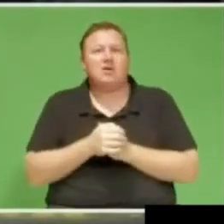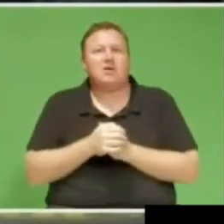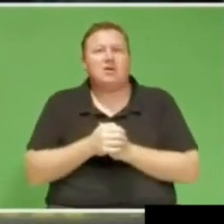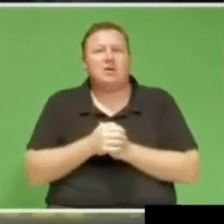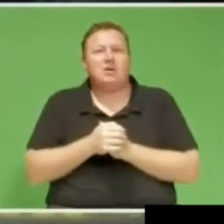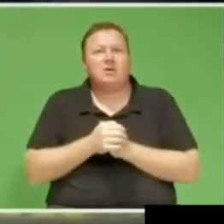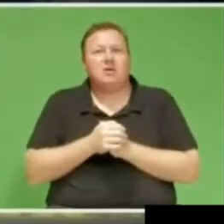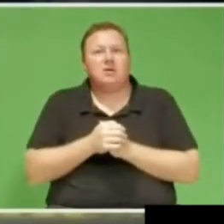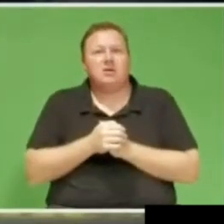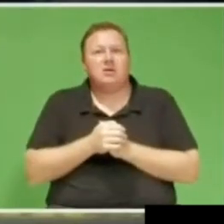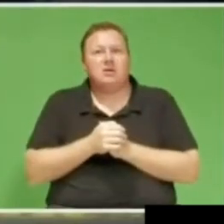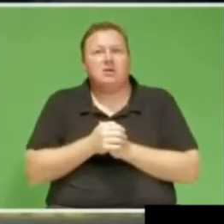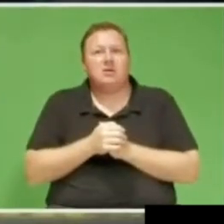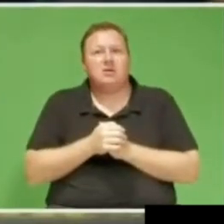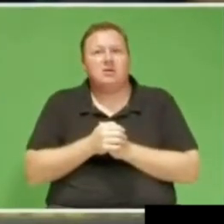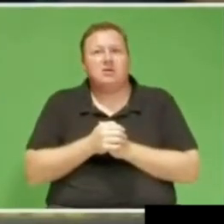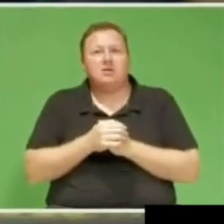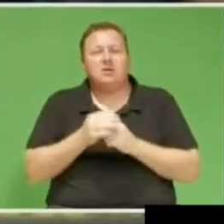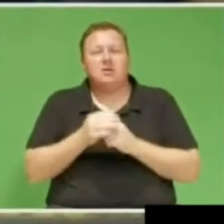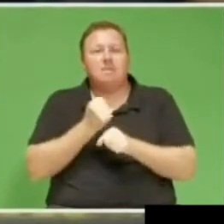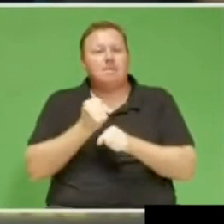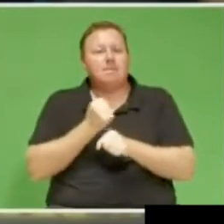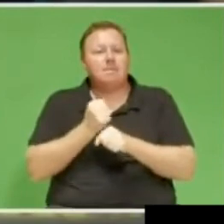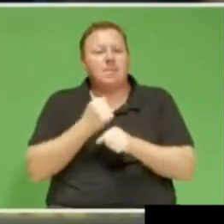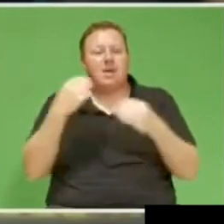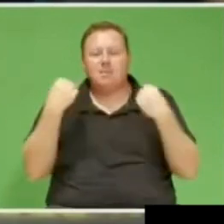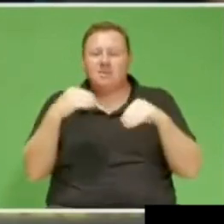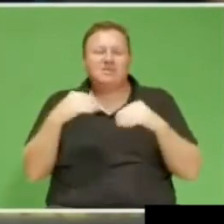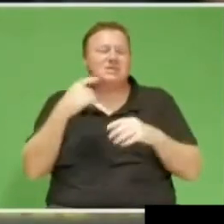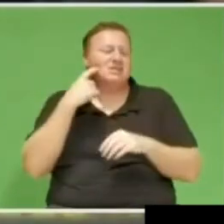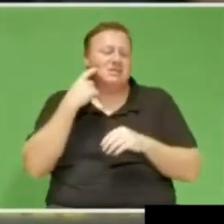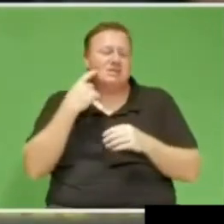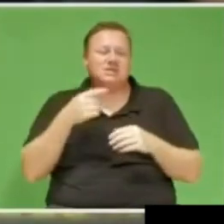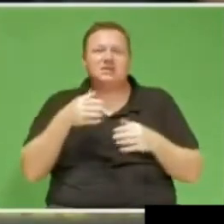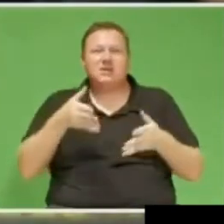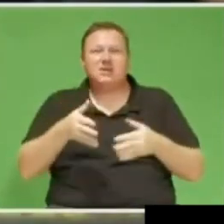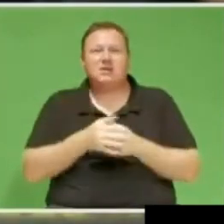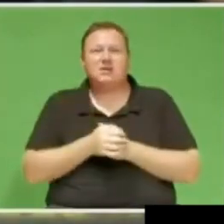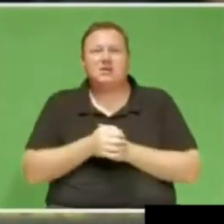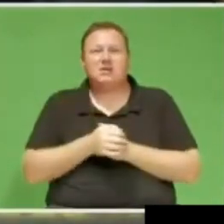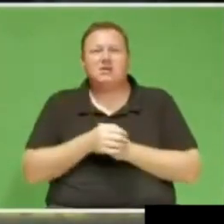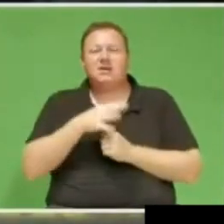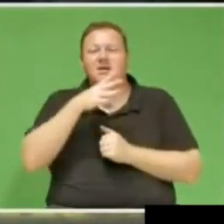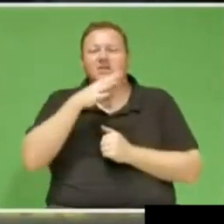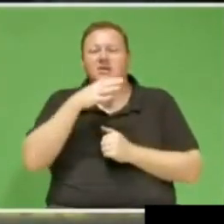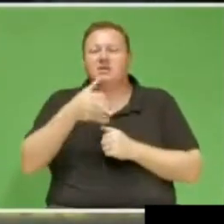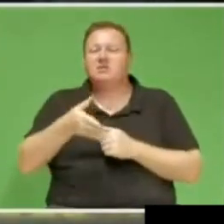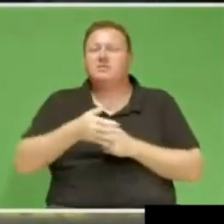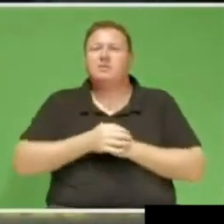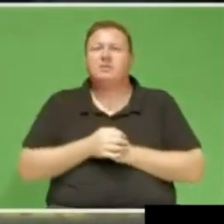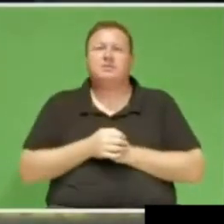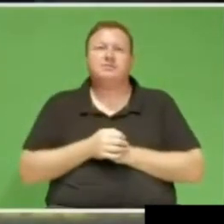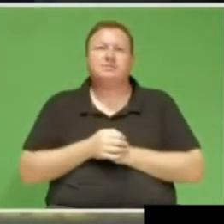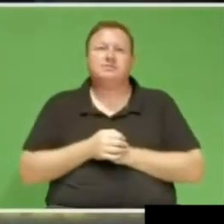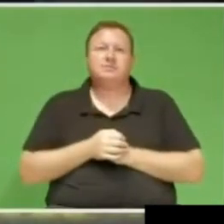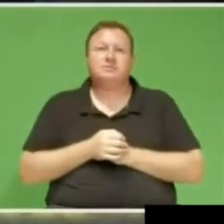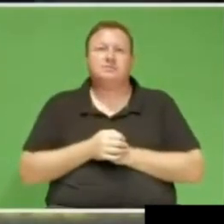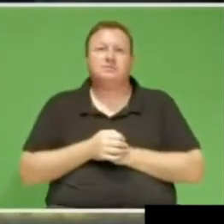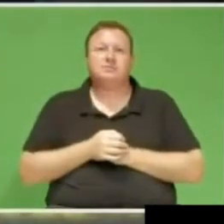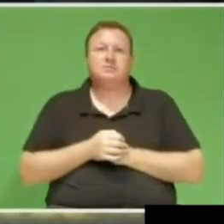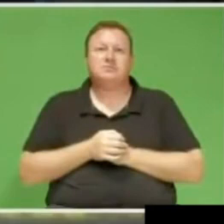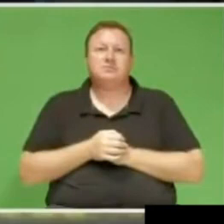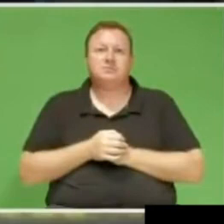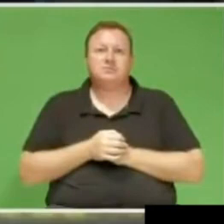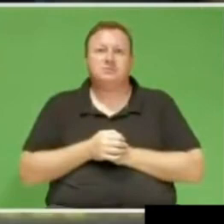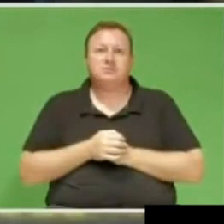formalisation of informal business and to make it easier to do business. Come on, let's life for our clean-scale boers in landlijke gebieden.